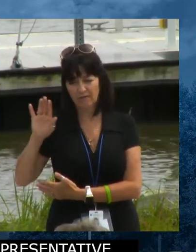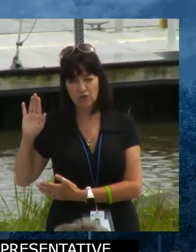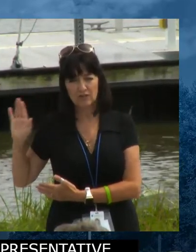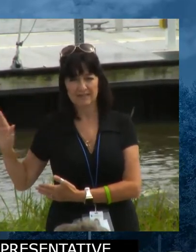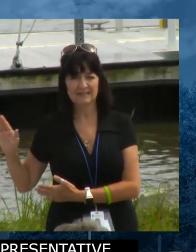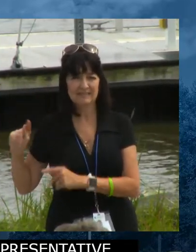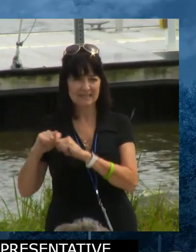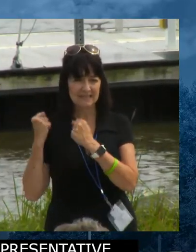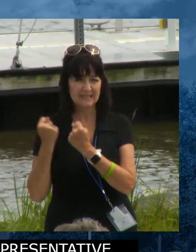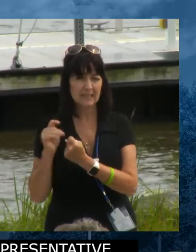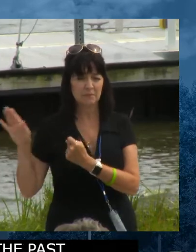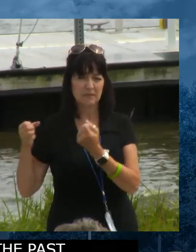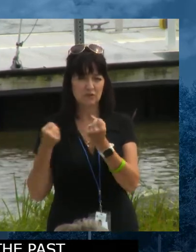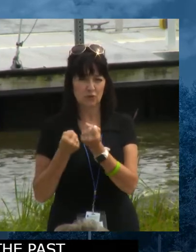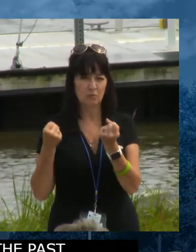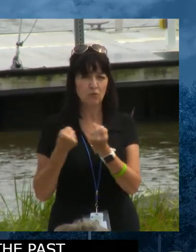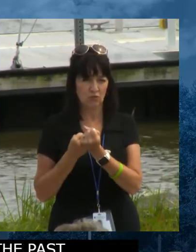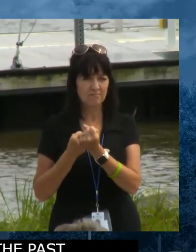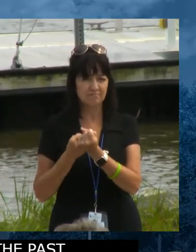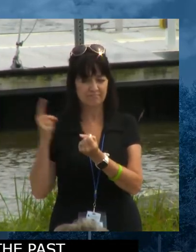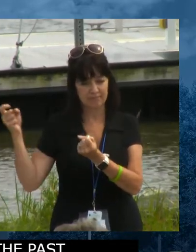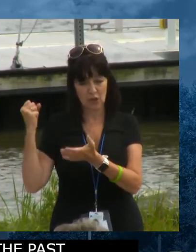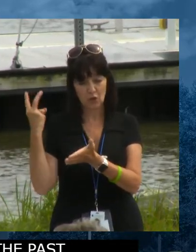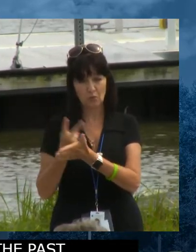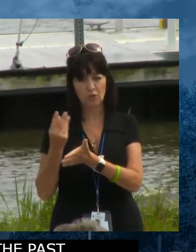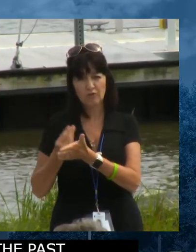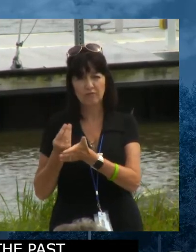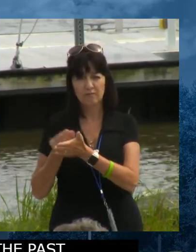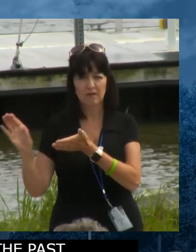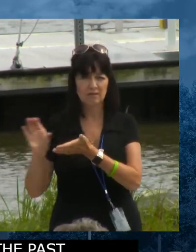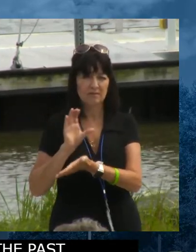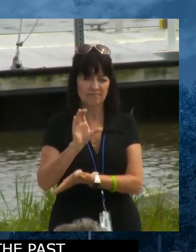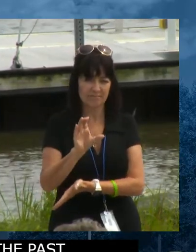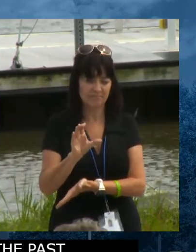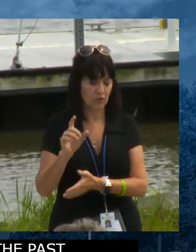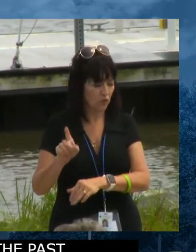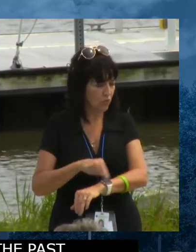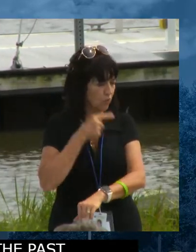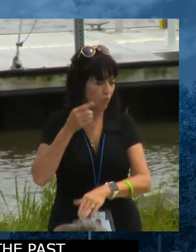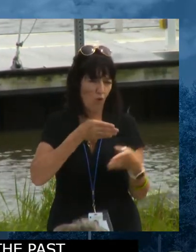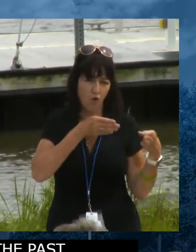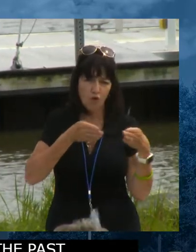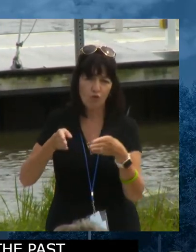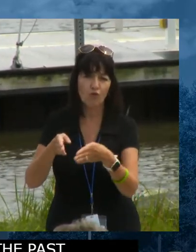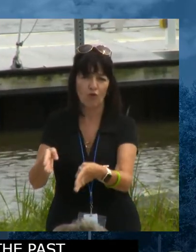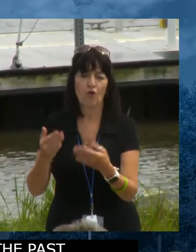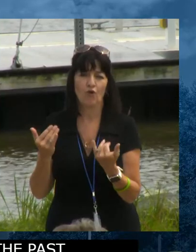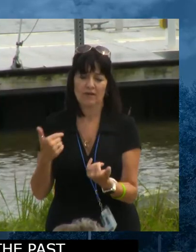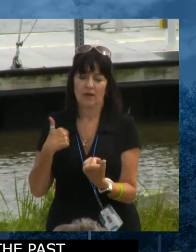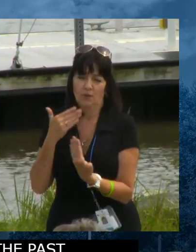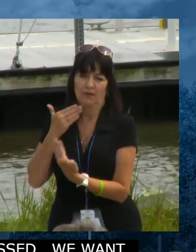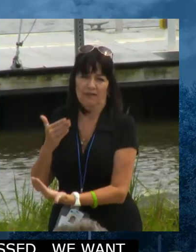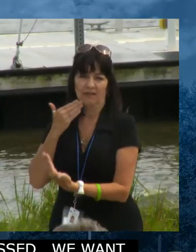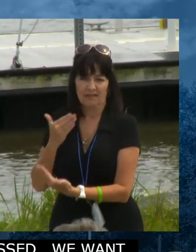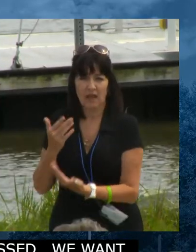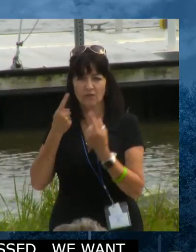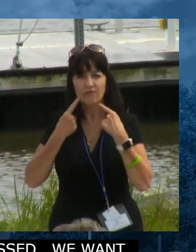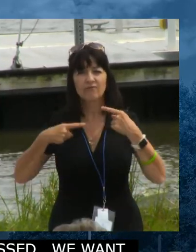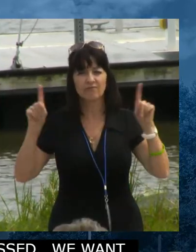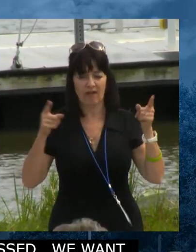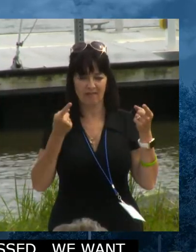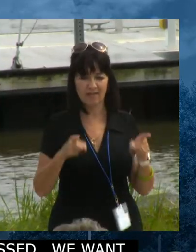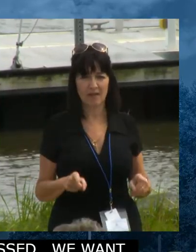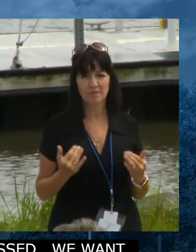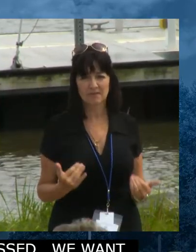clean water, making it happen. Again, it's been a long journey, and we are so grateful for you to make it happen. This historic investment in clean